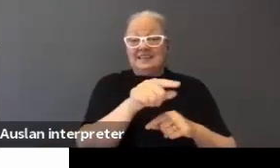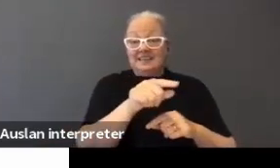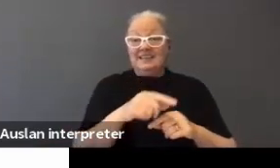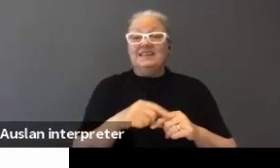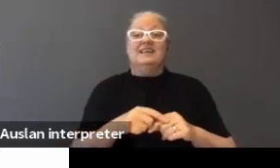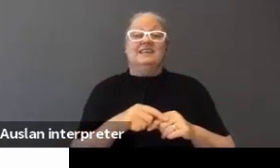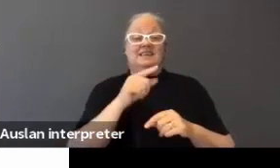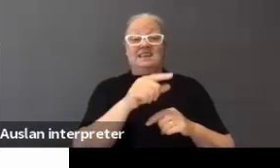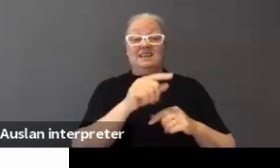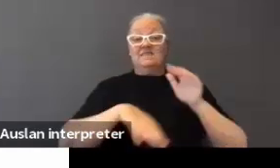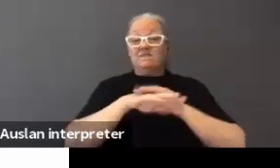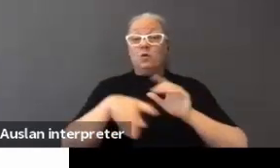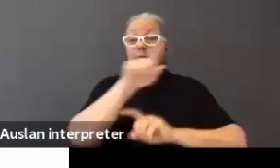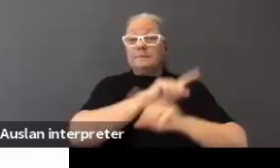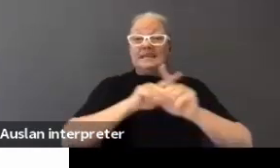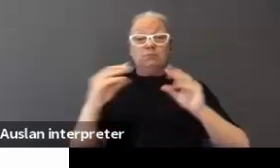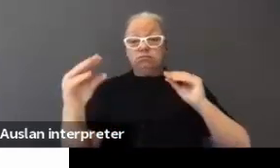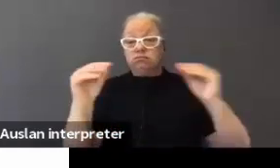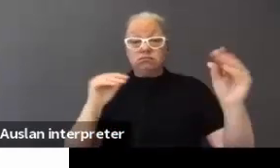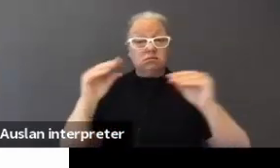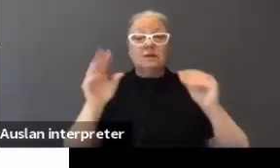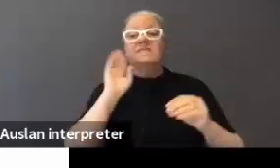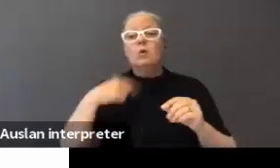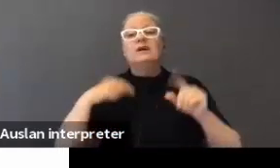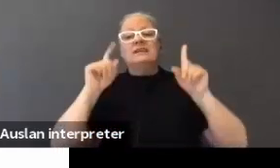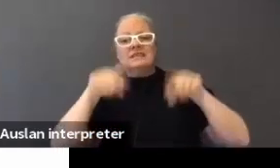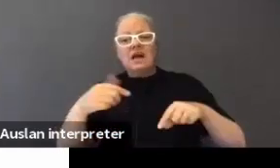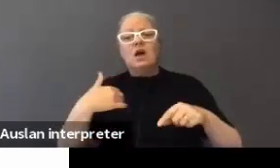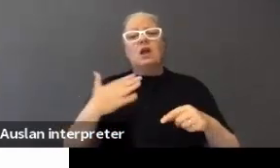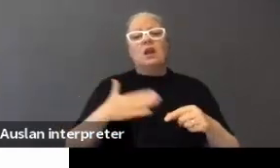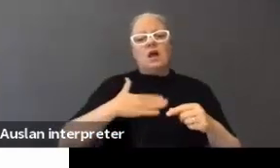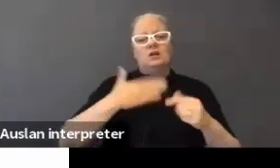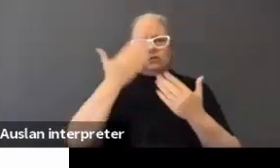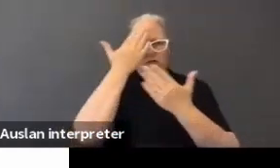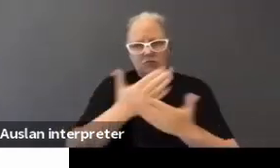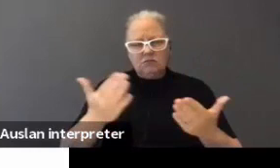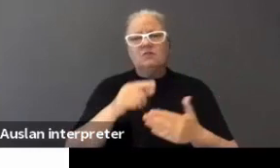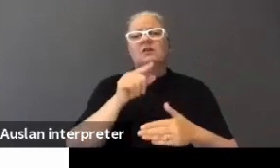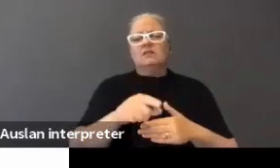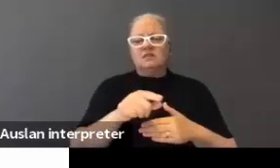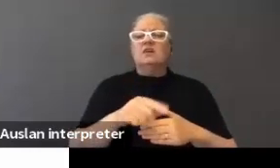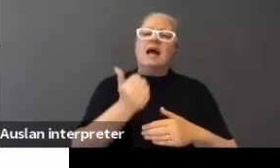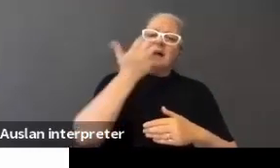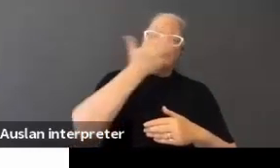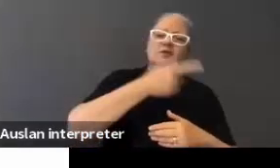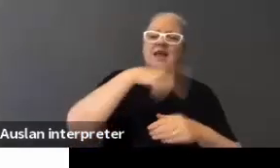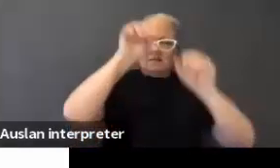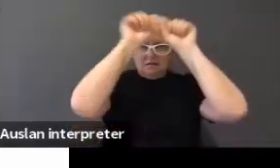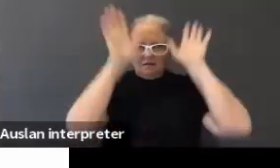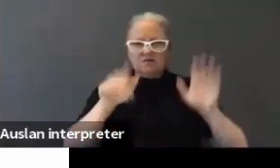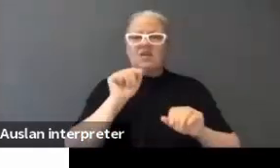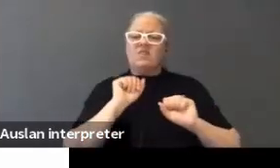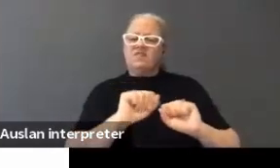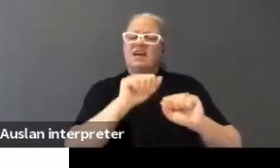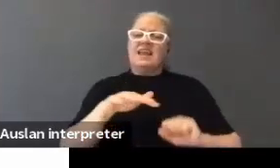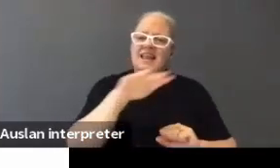the full meeting. Well, before we start, I'd like to acknowledge Aboriginal and Inter-Straight Islander people as traditional custodians of the land on